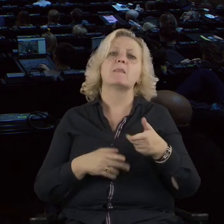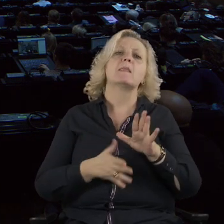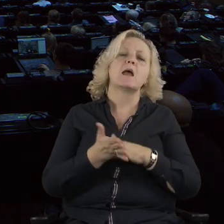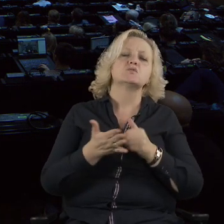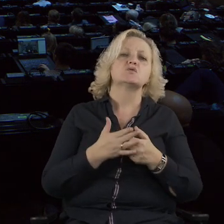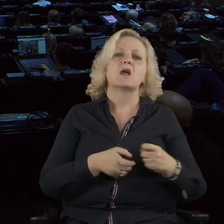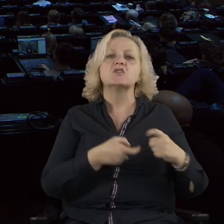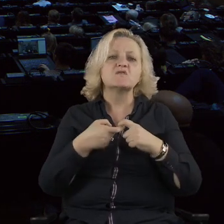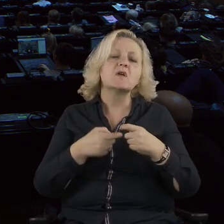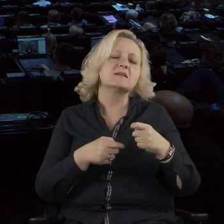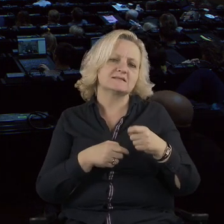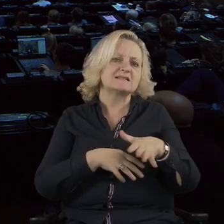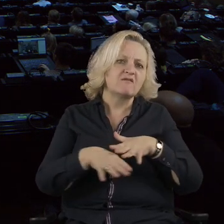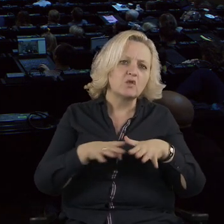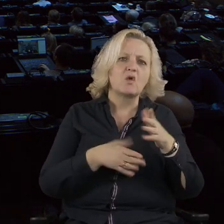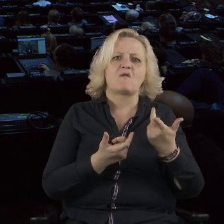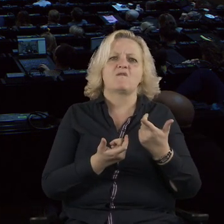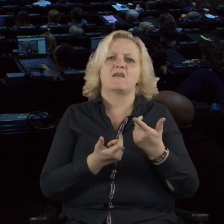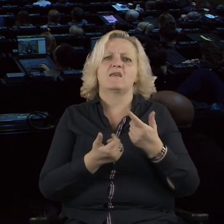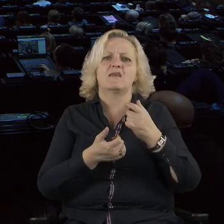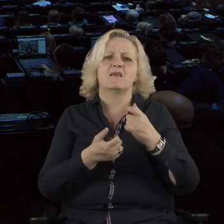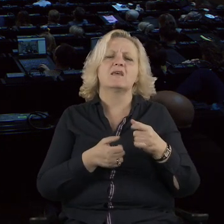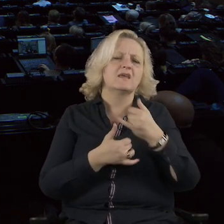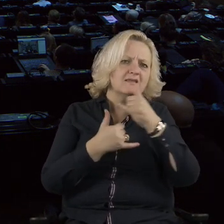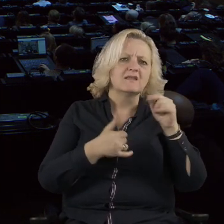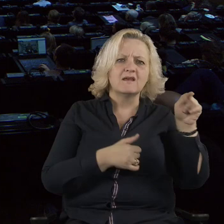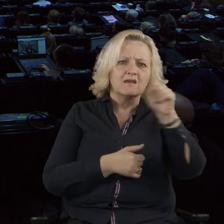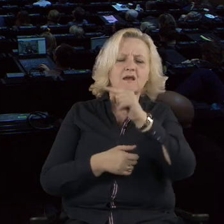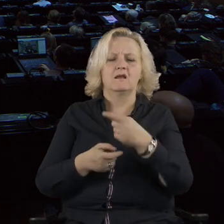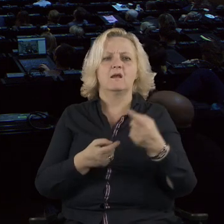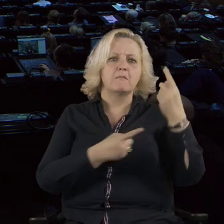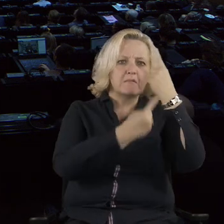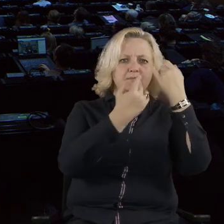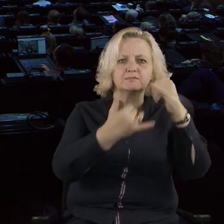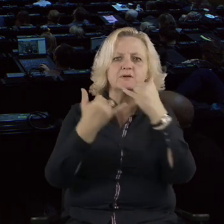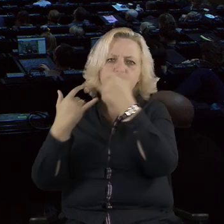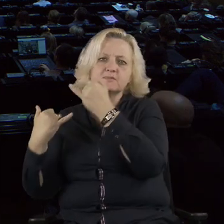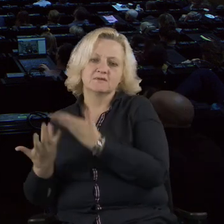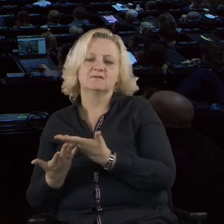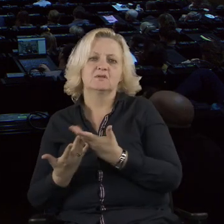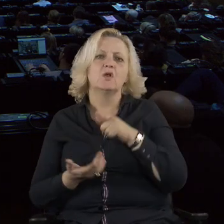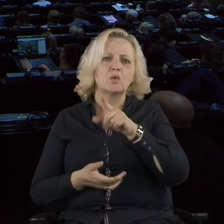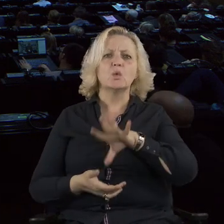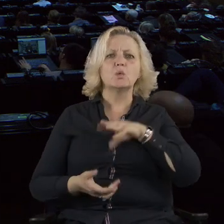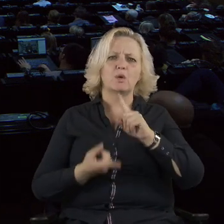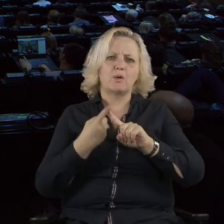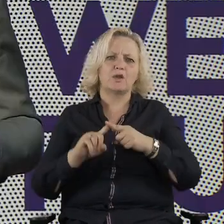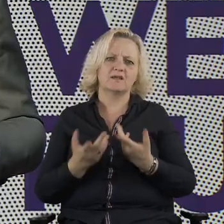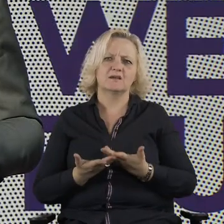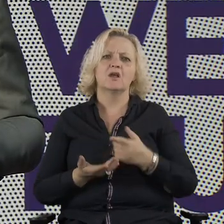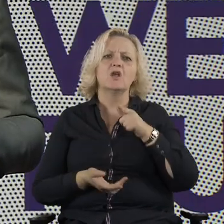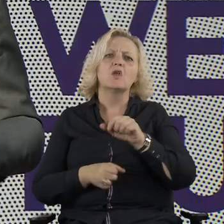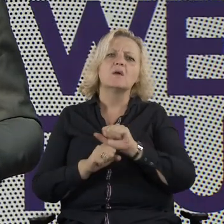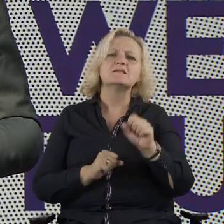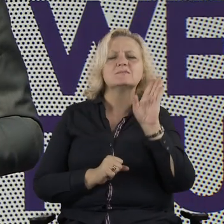is about. It's something which lies at the forefront, at the core of any good